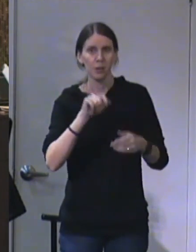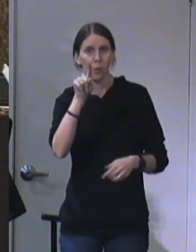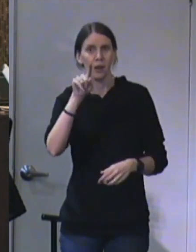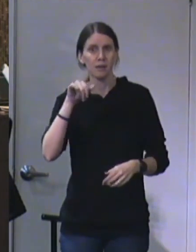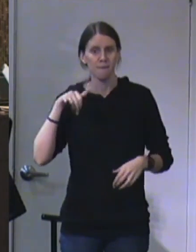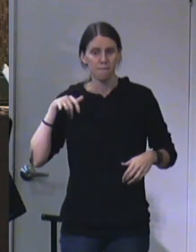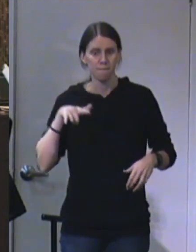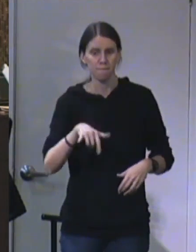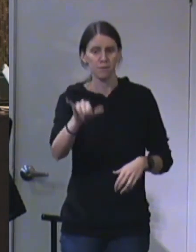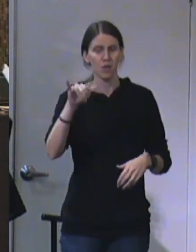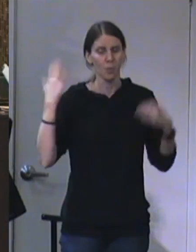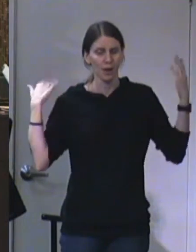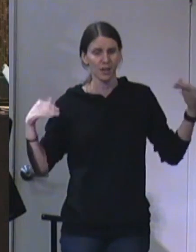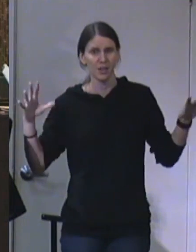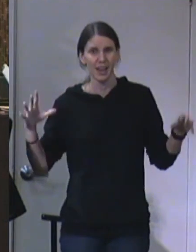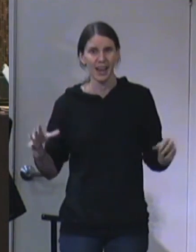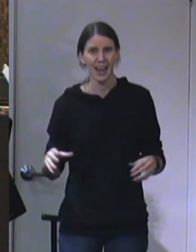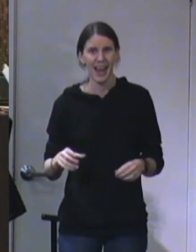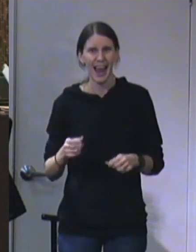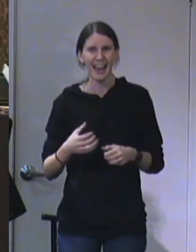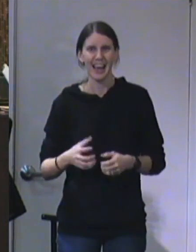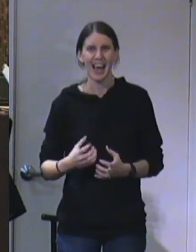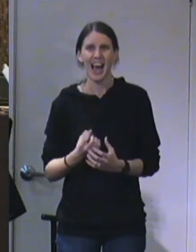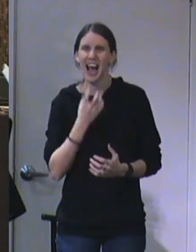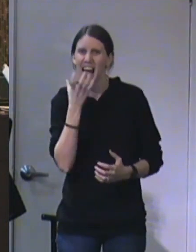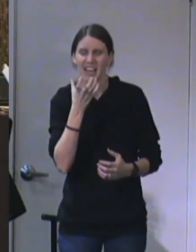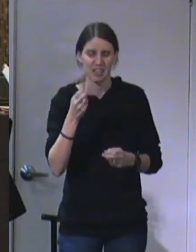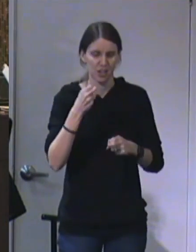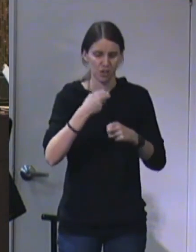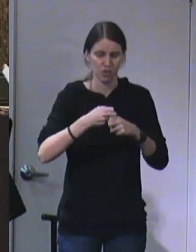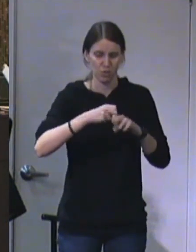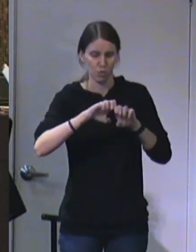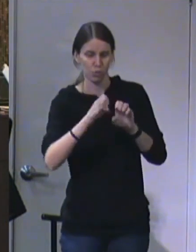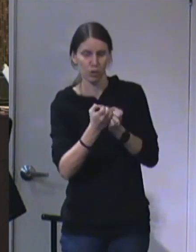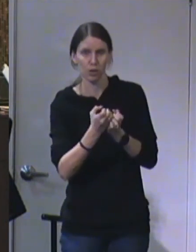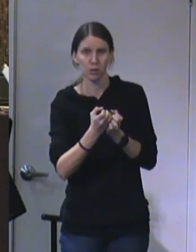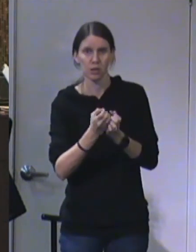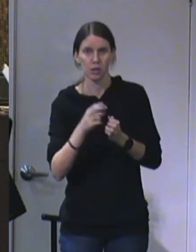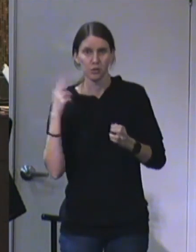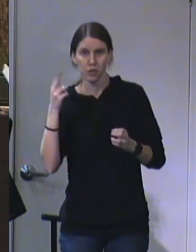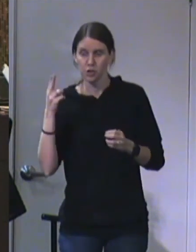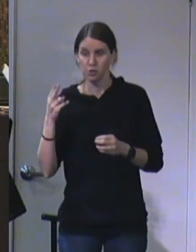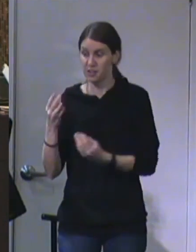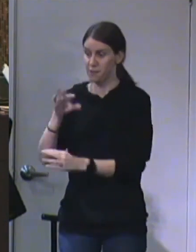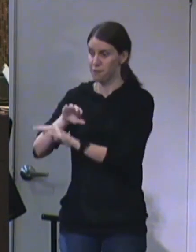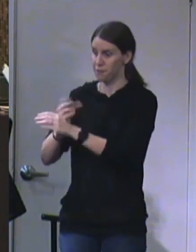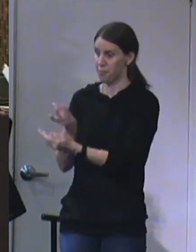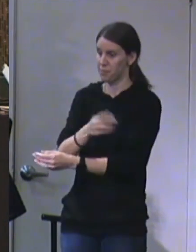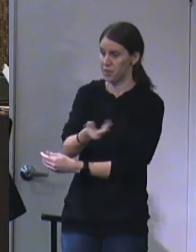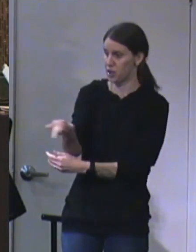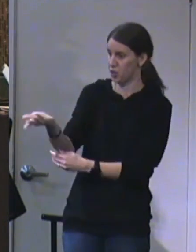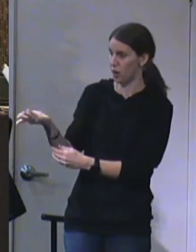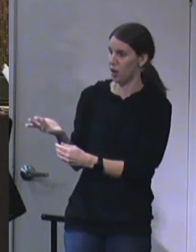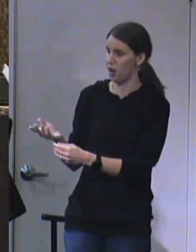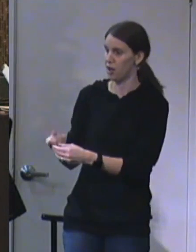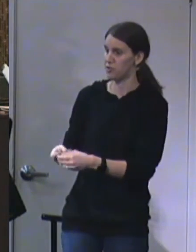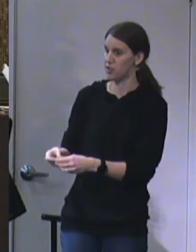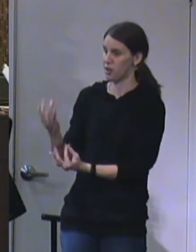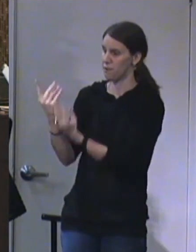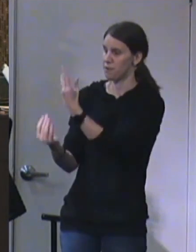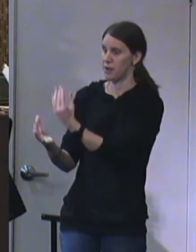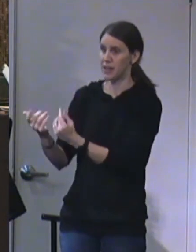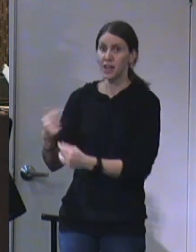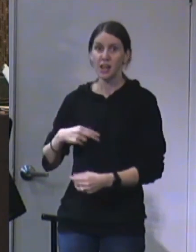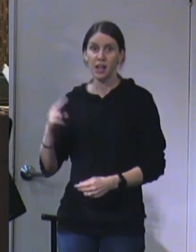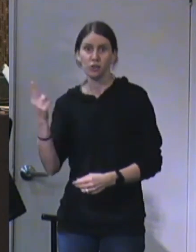seraphims unto me, having a live coal in his hand, which he had taken with the tongs from off the altar, and he